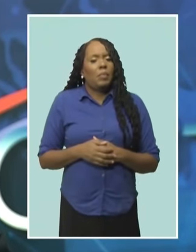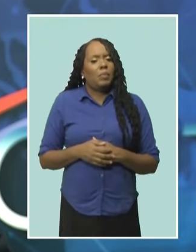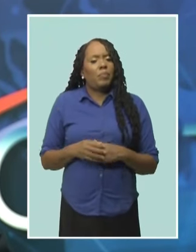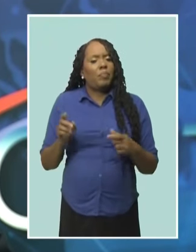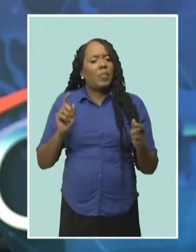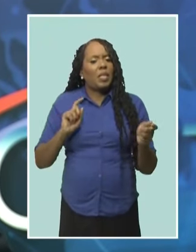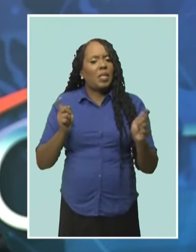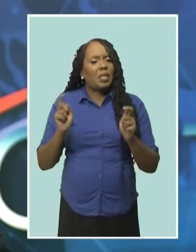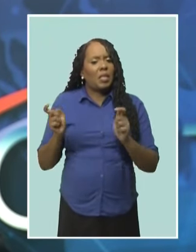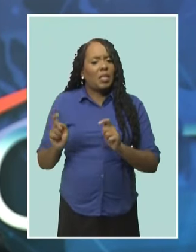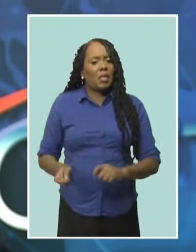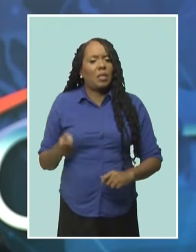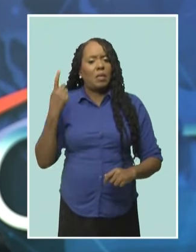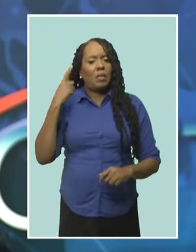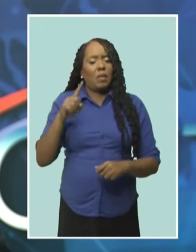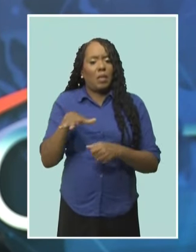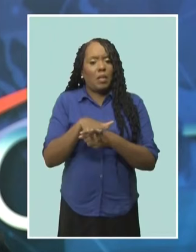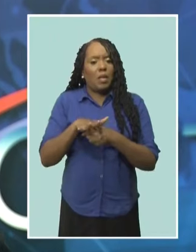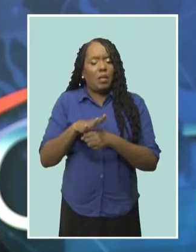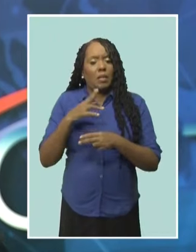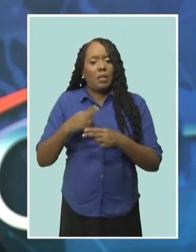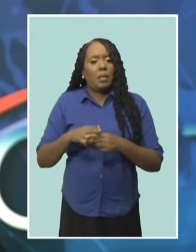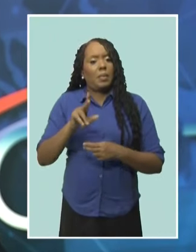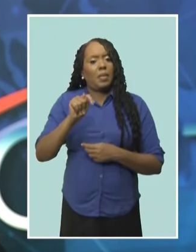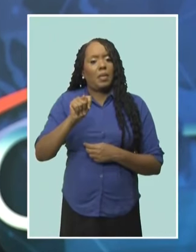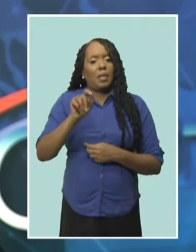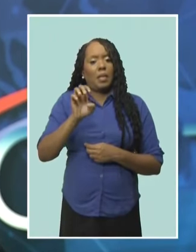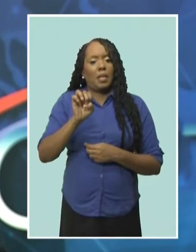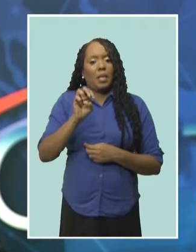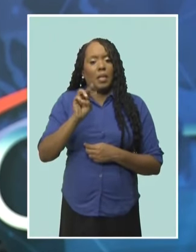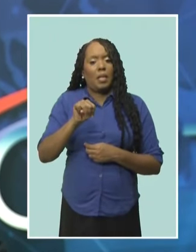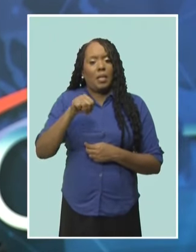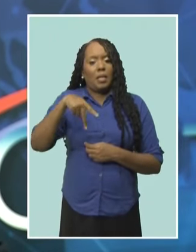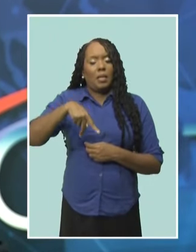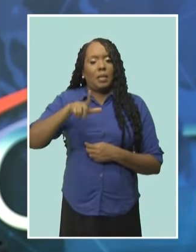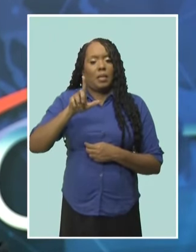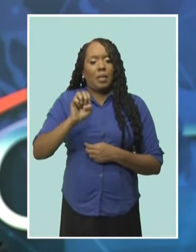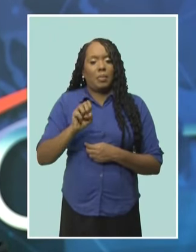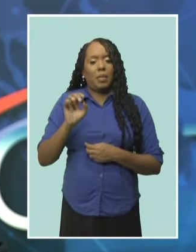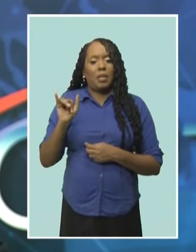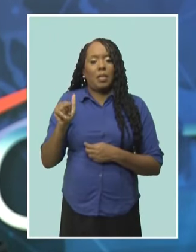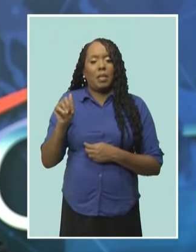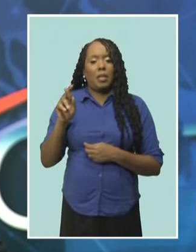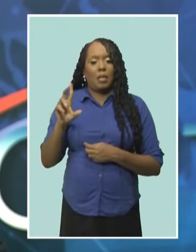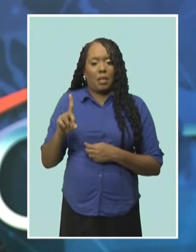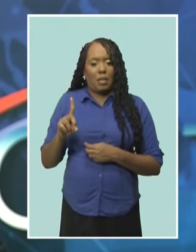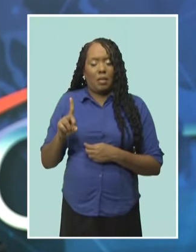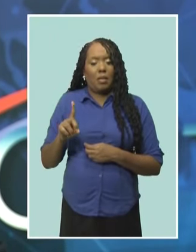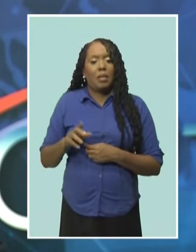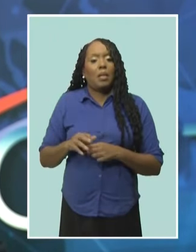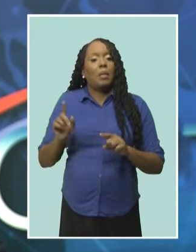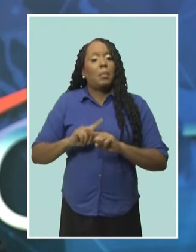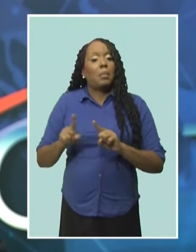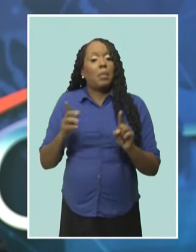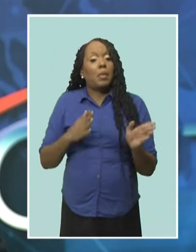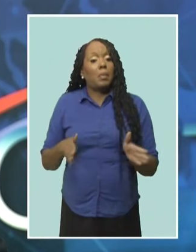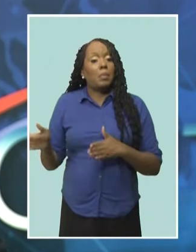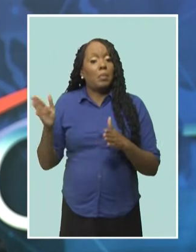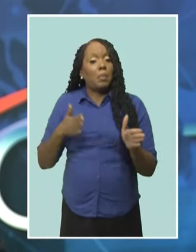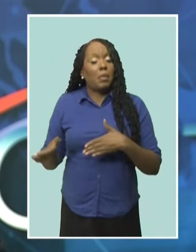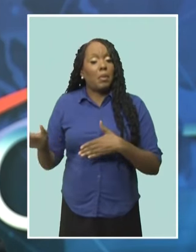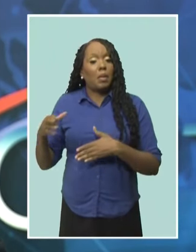Temple Yard as part of reported efforts to revitalize markets in the city. Speaking on behalf of the Planning Committee,